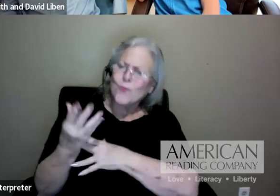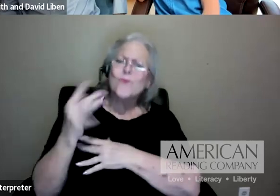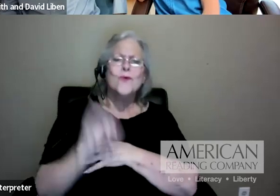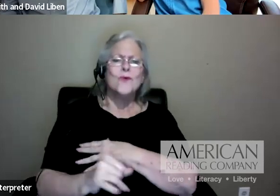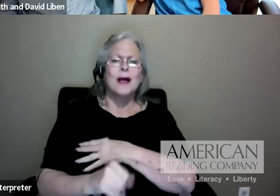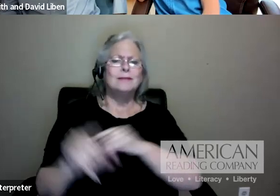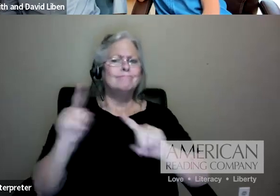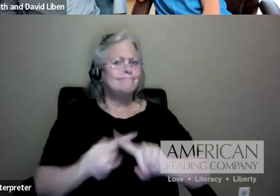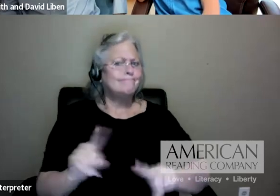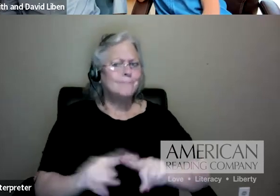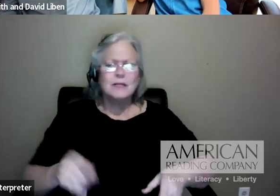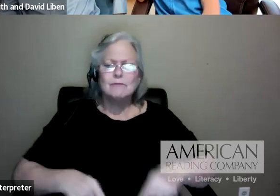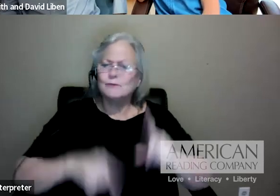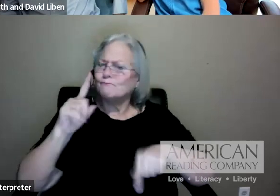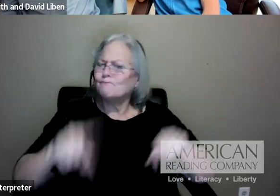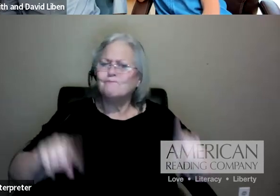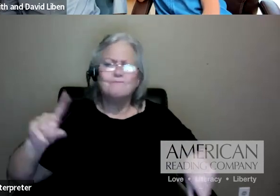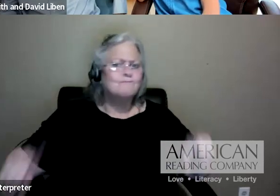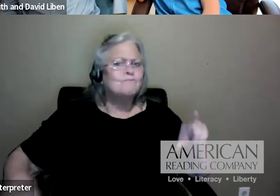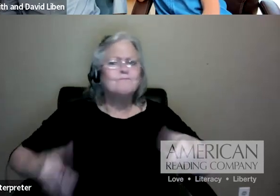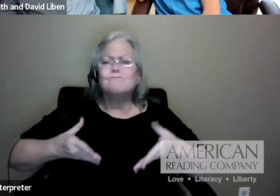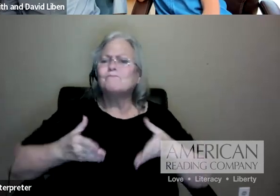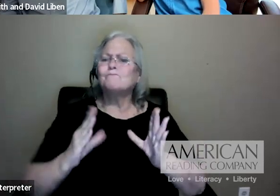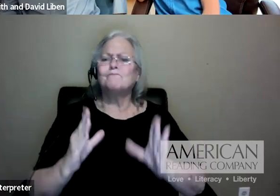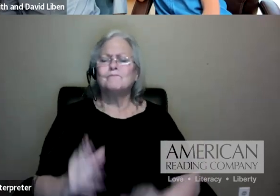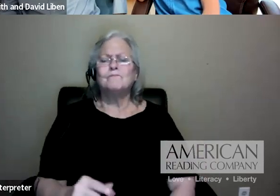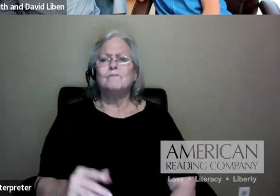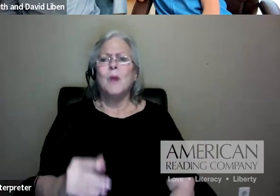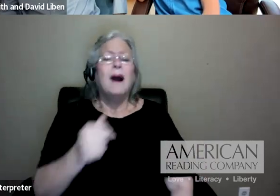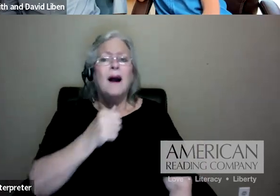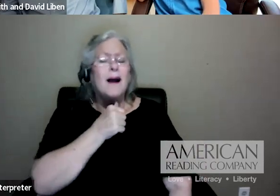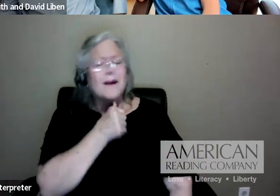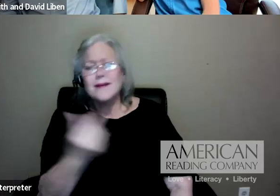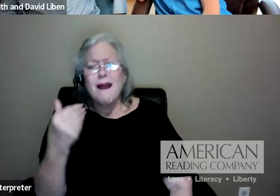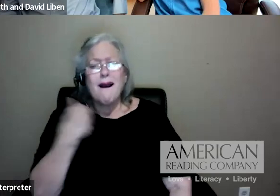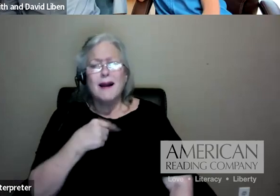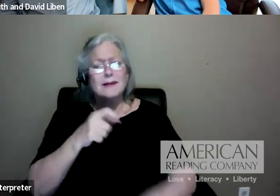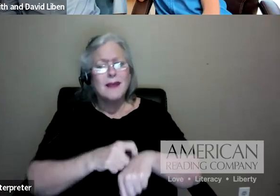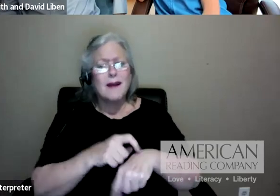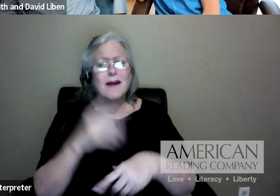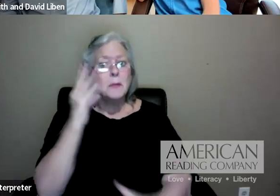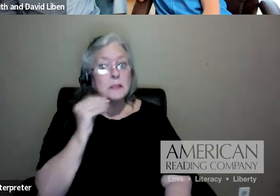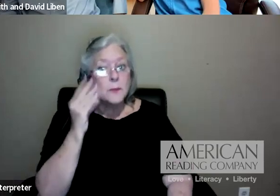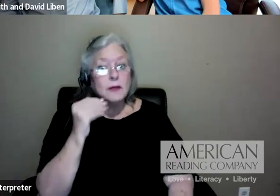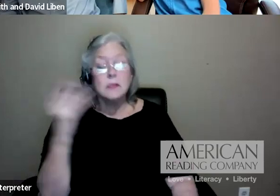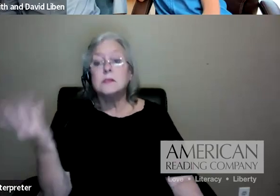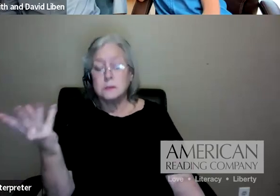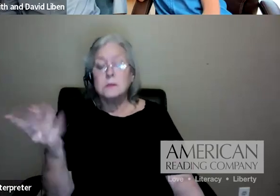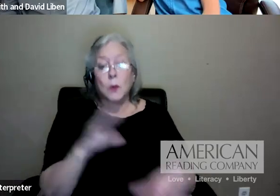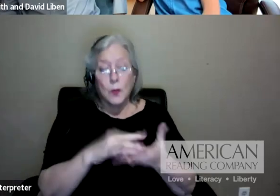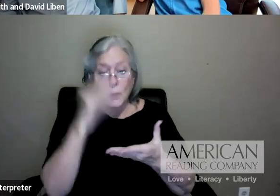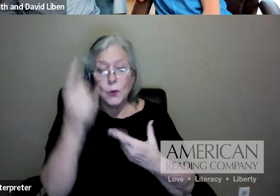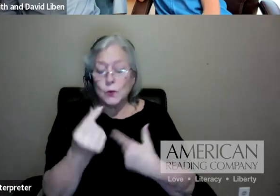don't ever have any time or experience with that, they can never learn to do that. And, you know, I want to just give a